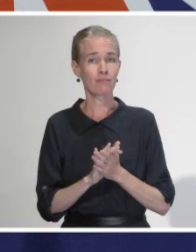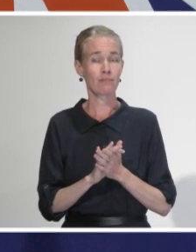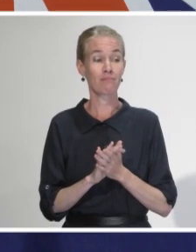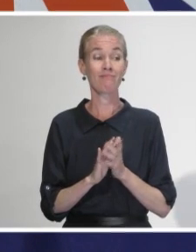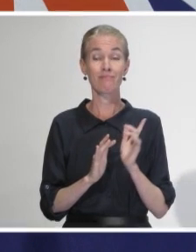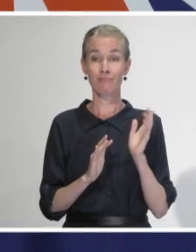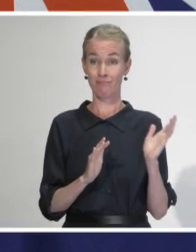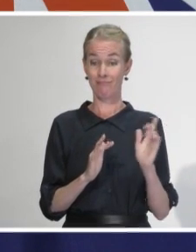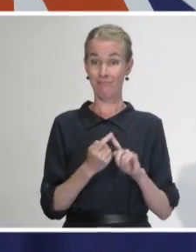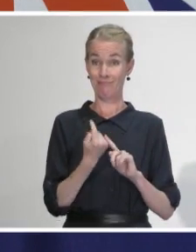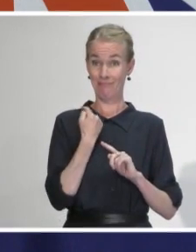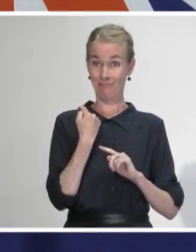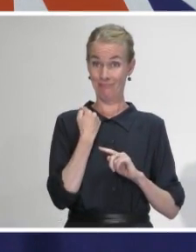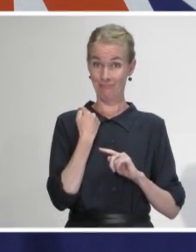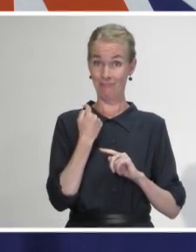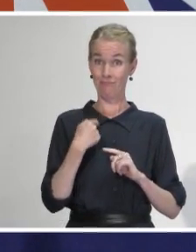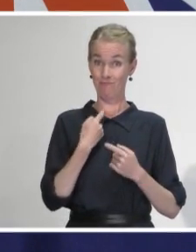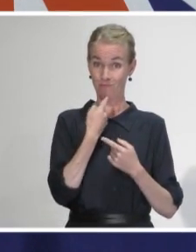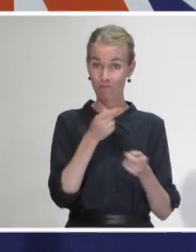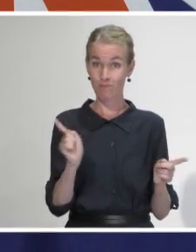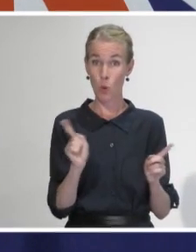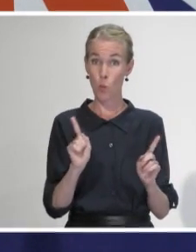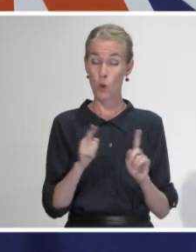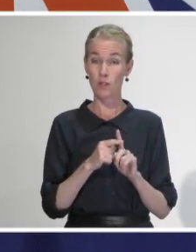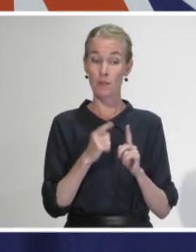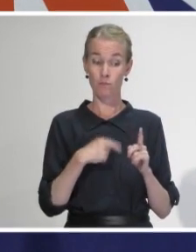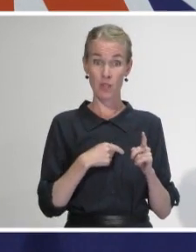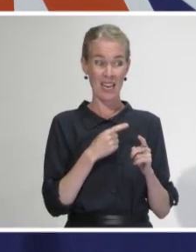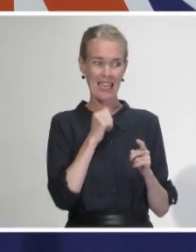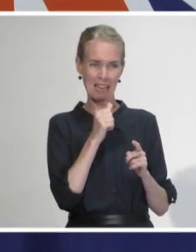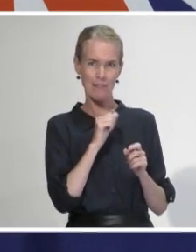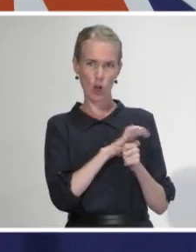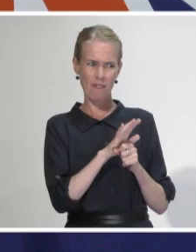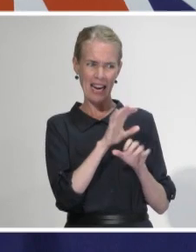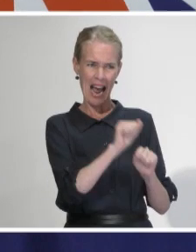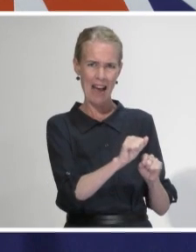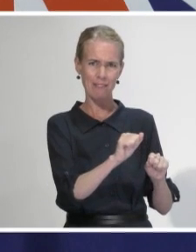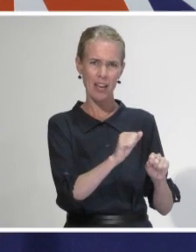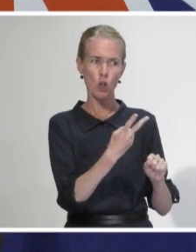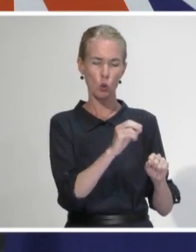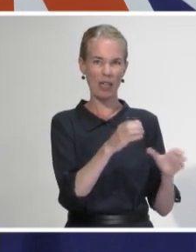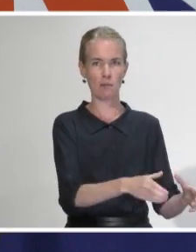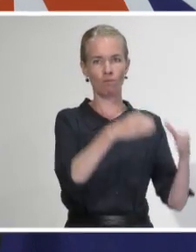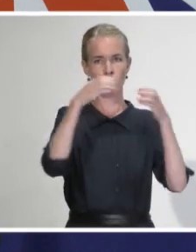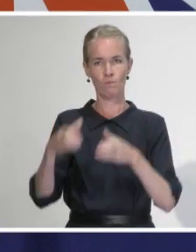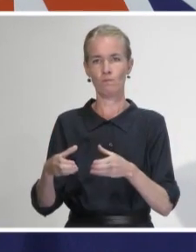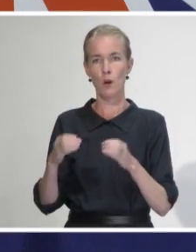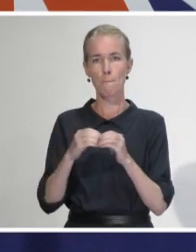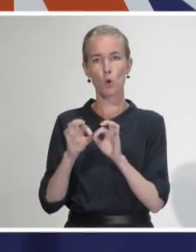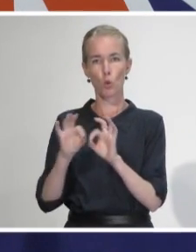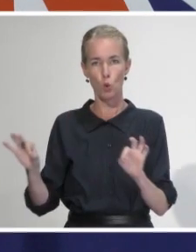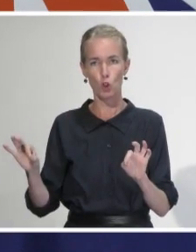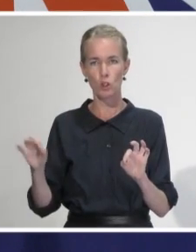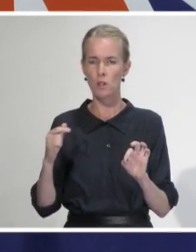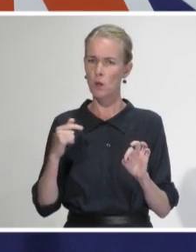when the DHB started working with the rest home, all of those ones who were transferred to Burwood were transferred by hospital with very strict use